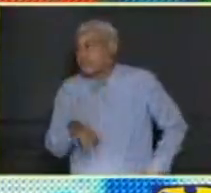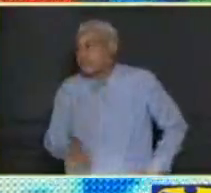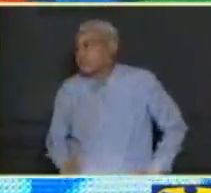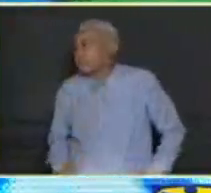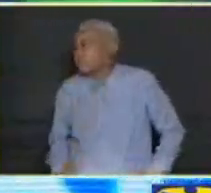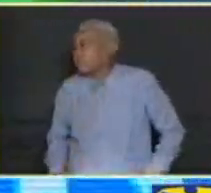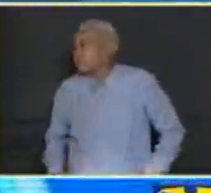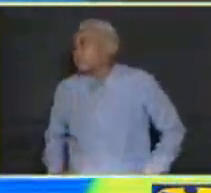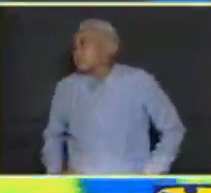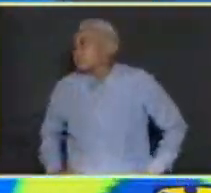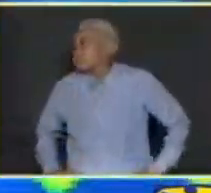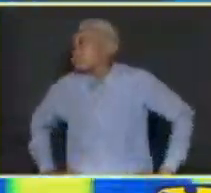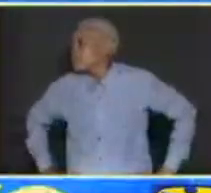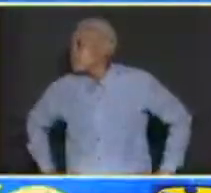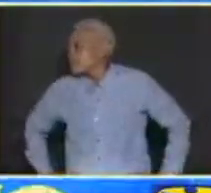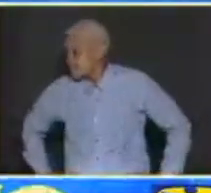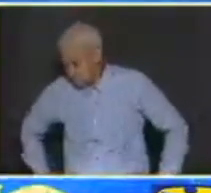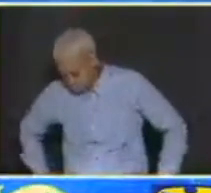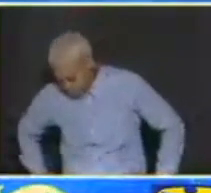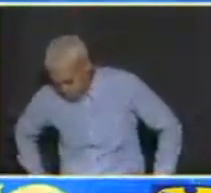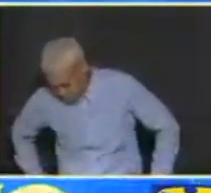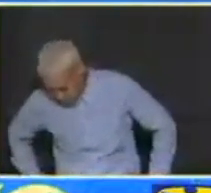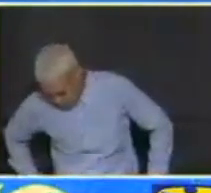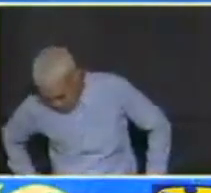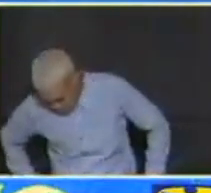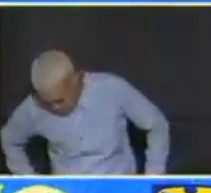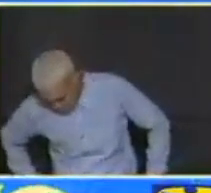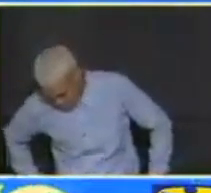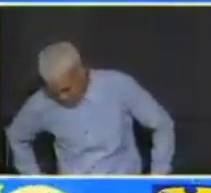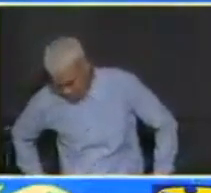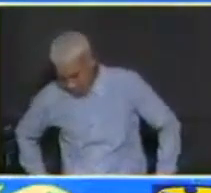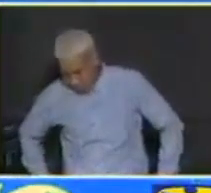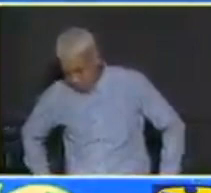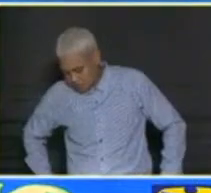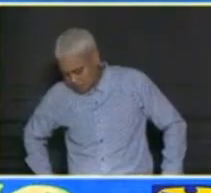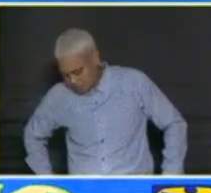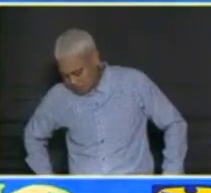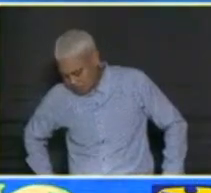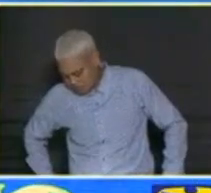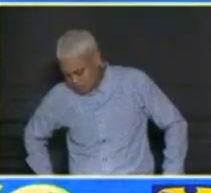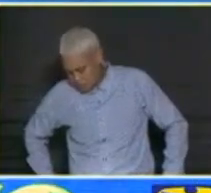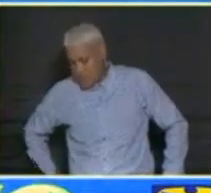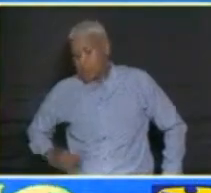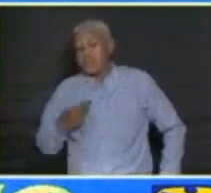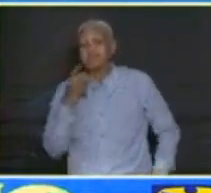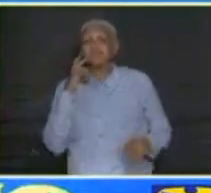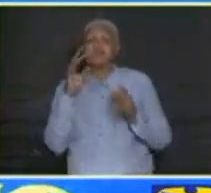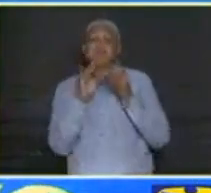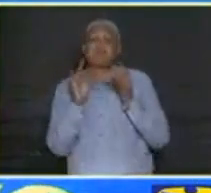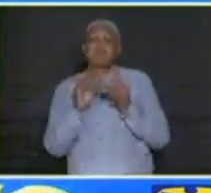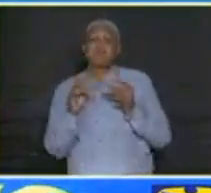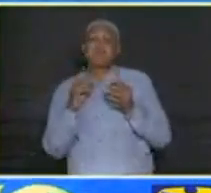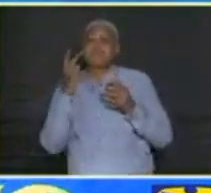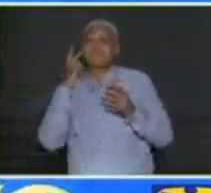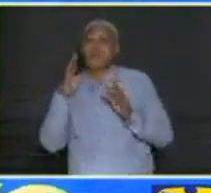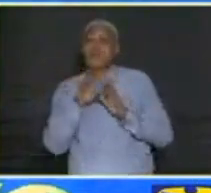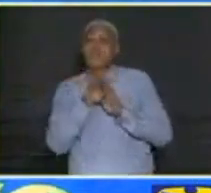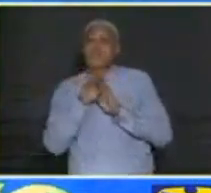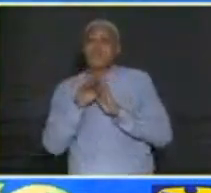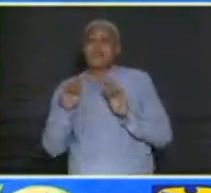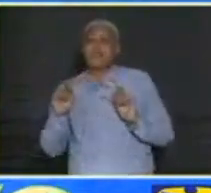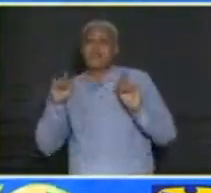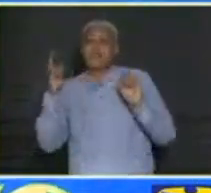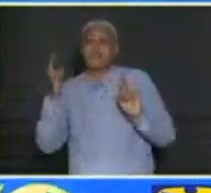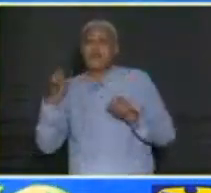But just to be clear, Daniel, I mean, I've been seeing statements made and I saw a video someone